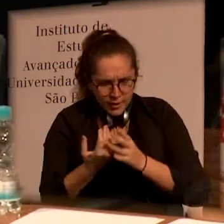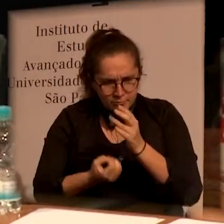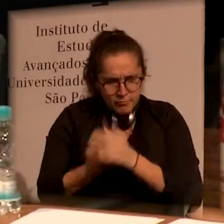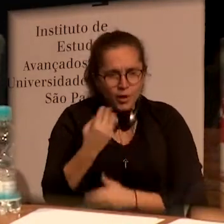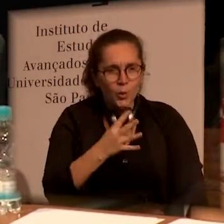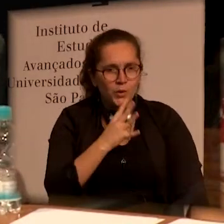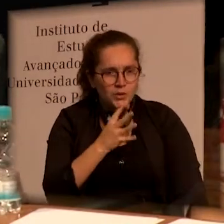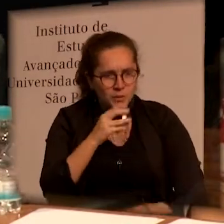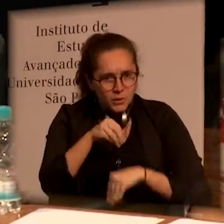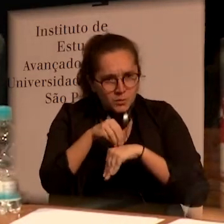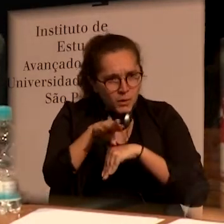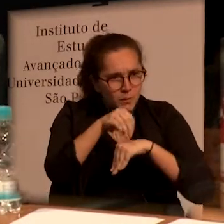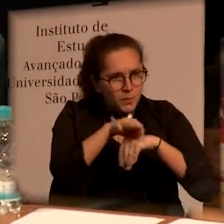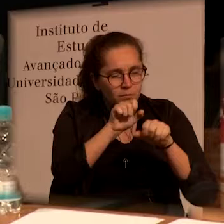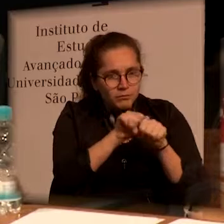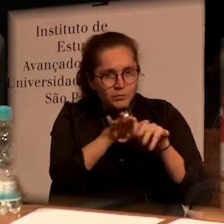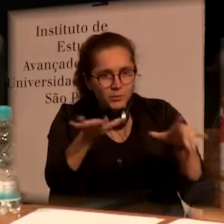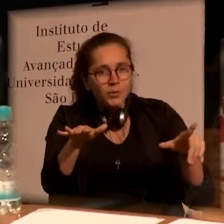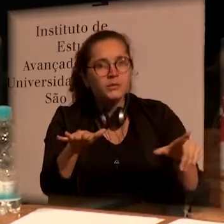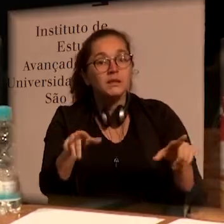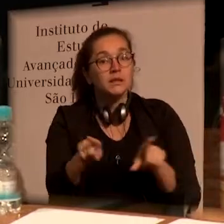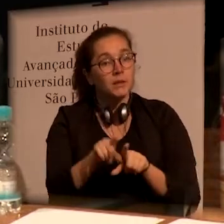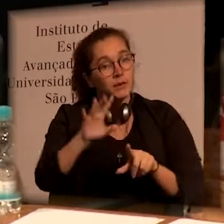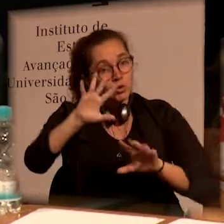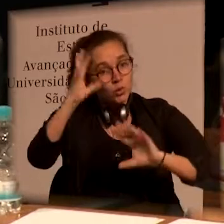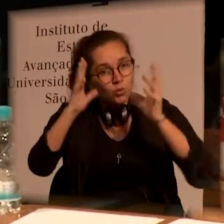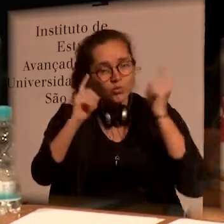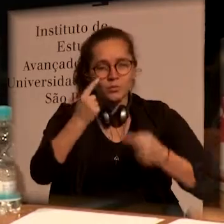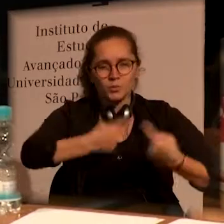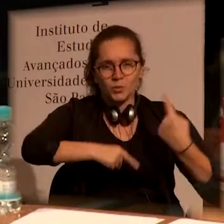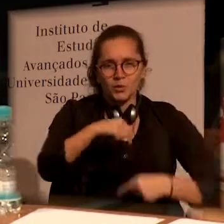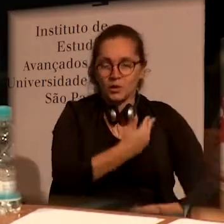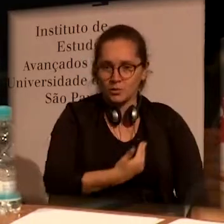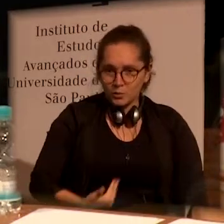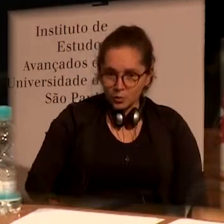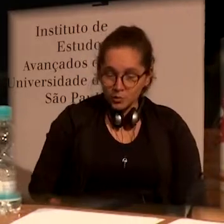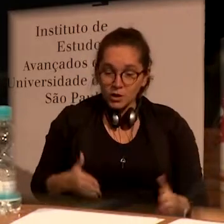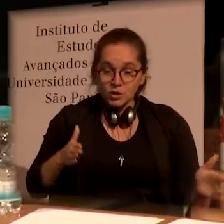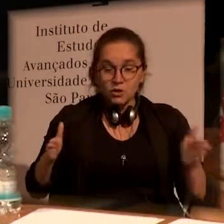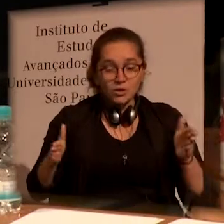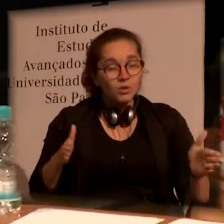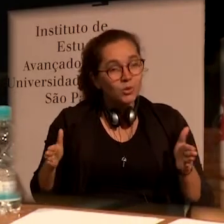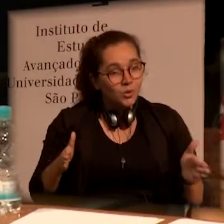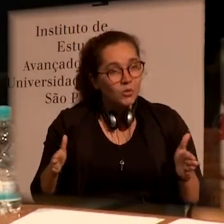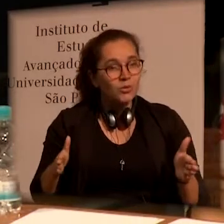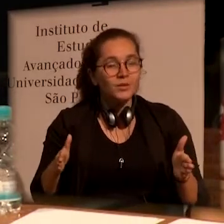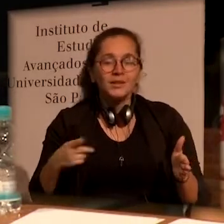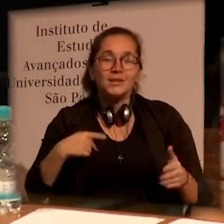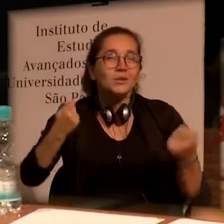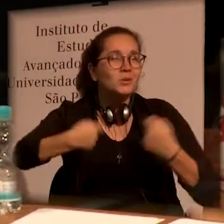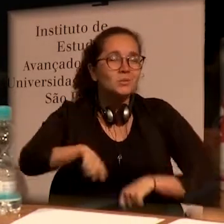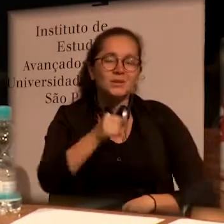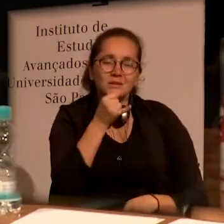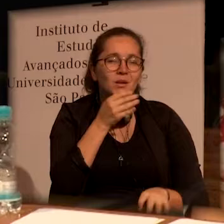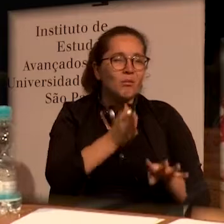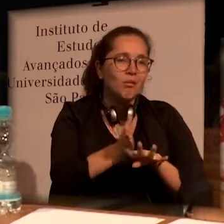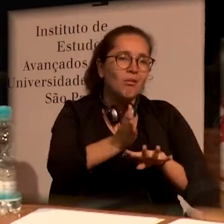of producing knowledge, solutions and public policies which are permitted long term policies or actions.